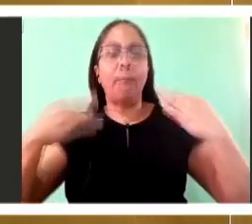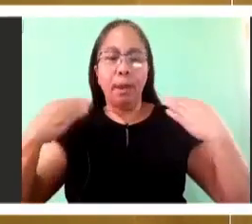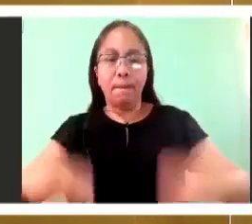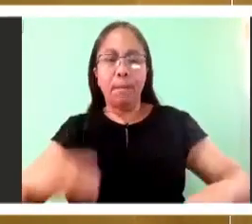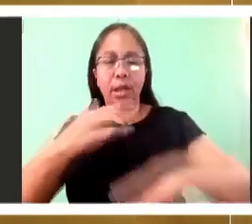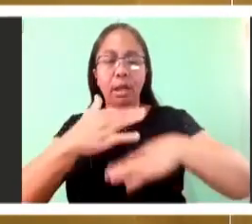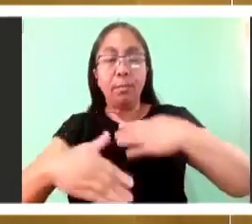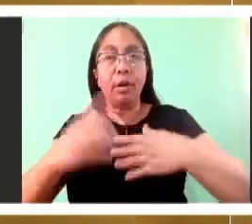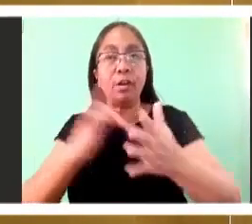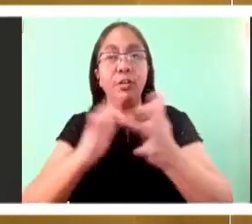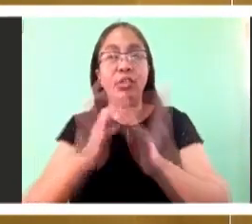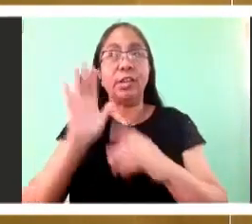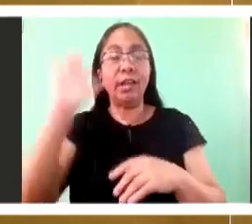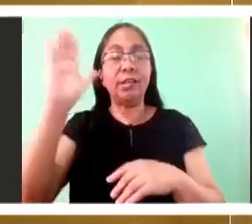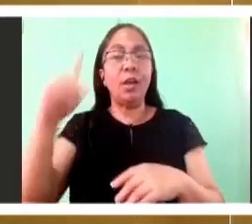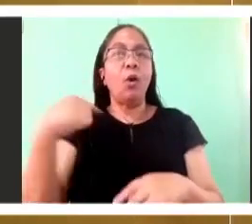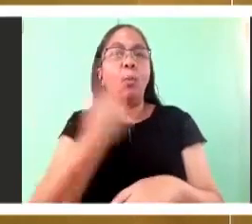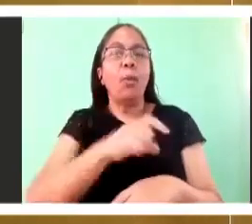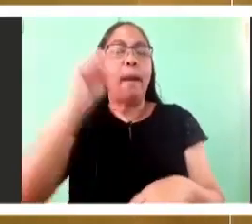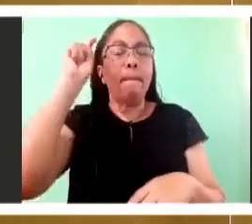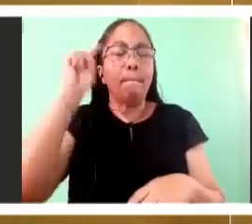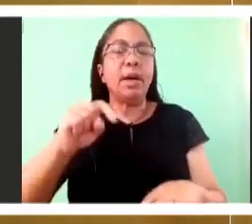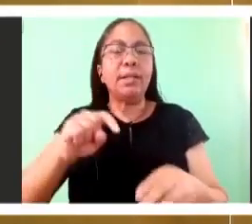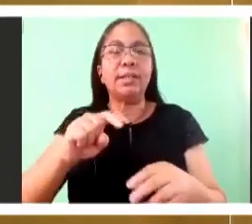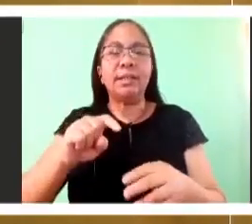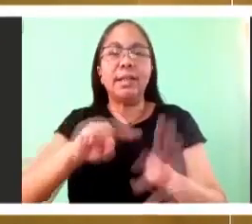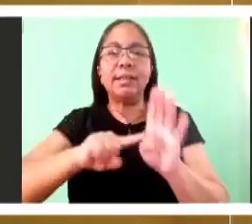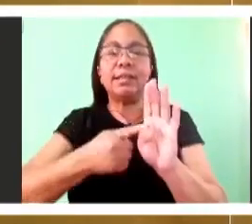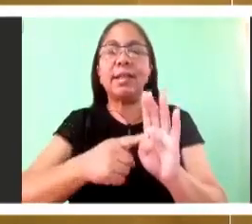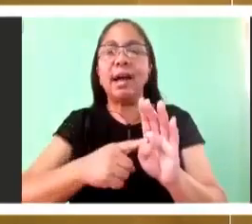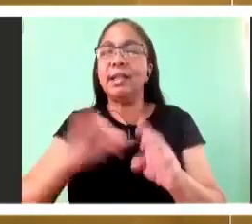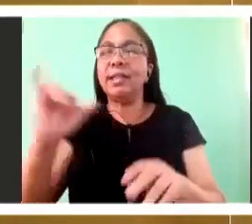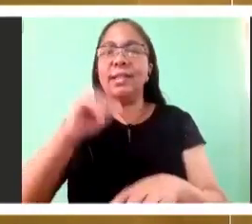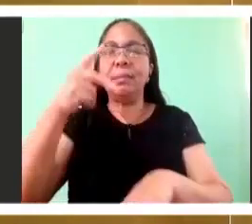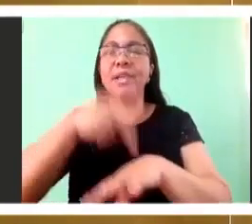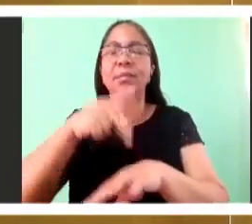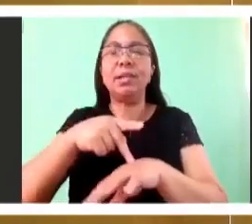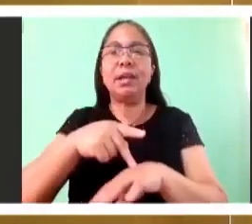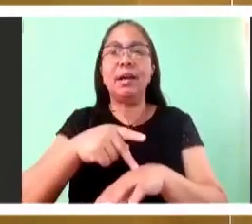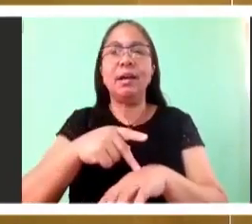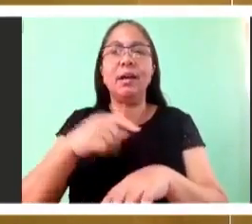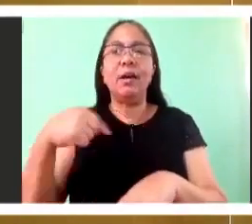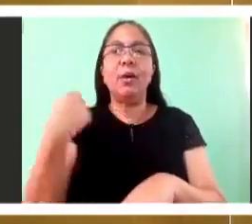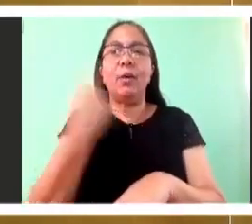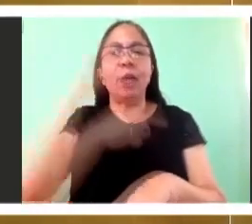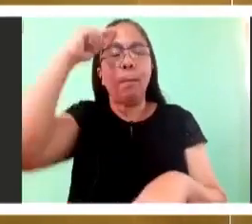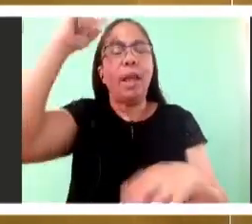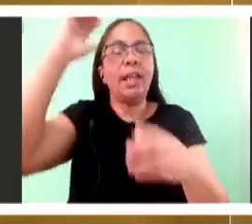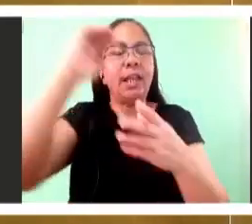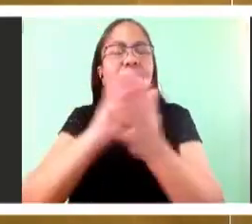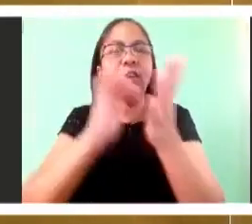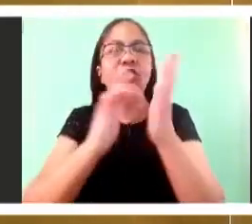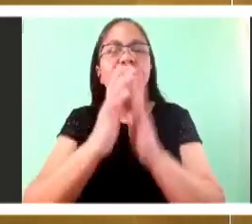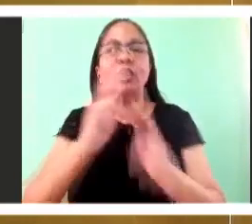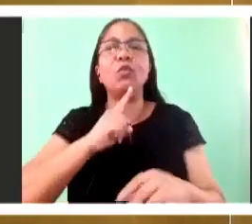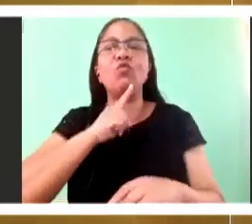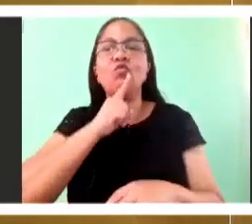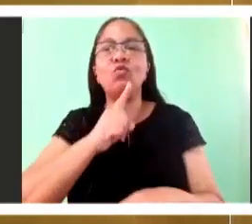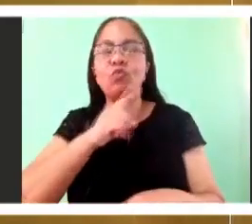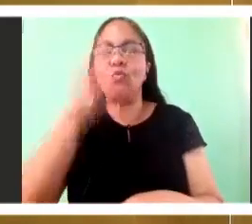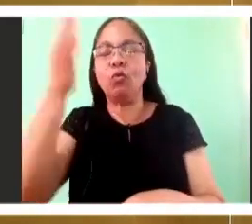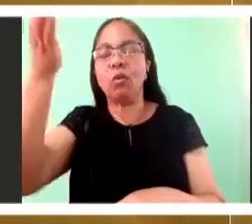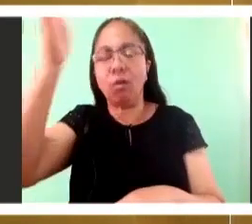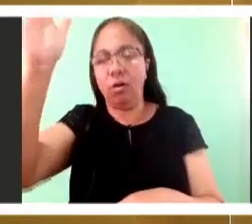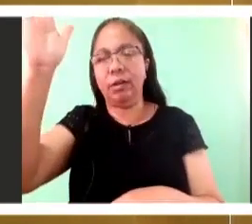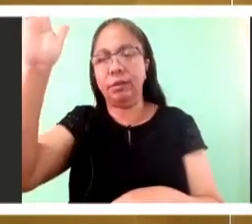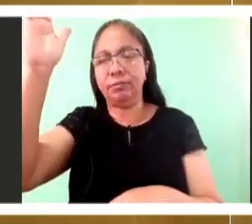We have to start by believing that. If we can't believe that Jesus is God, then there's no way that we could believe that anything happens to